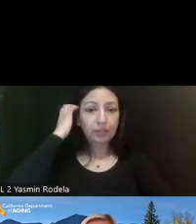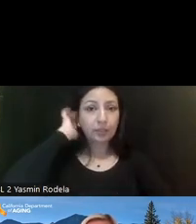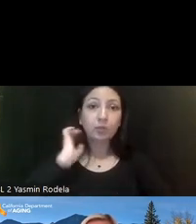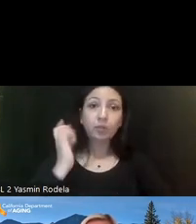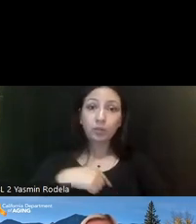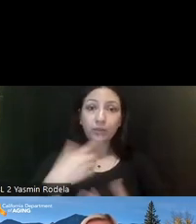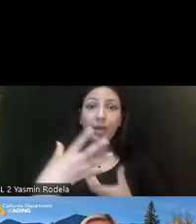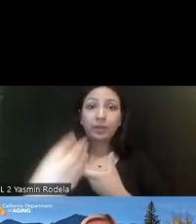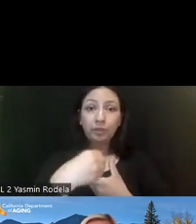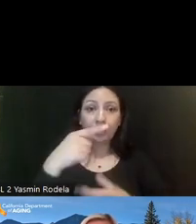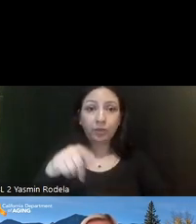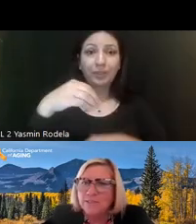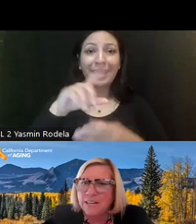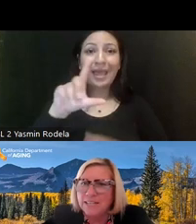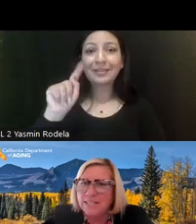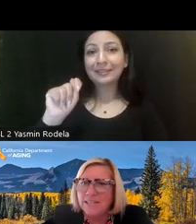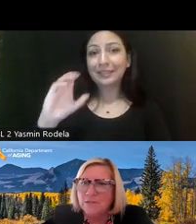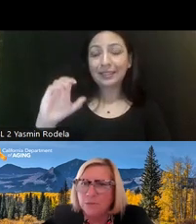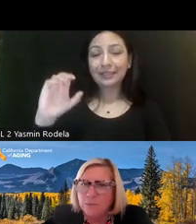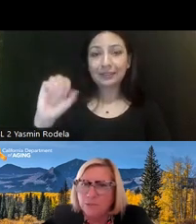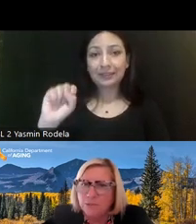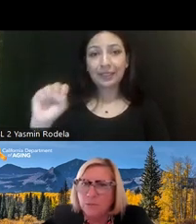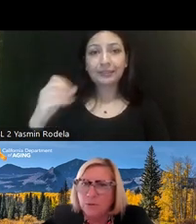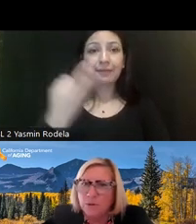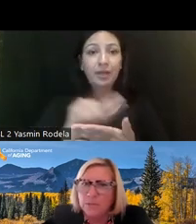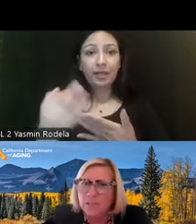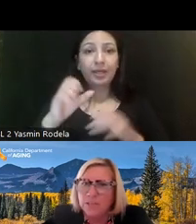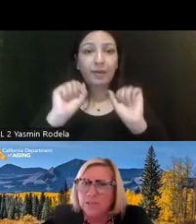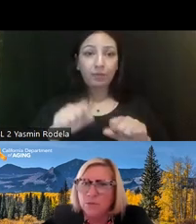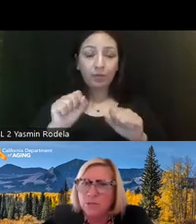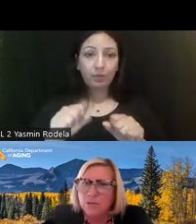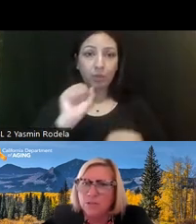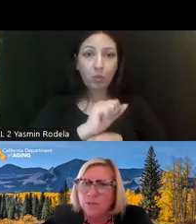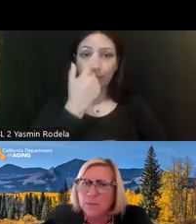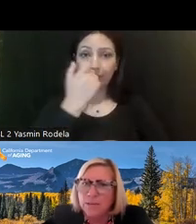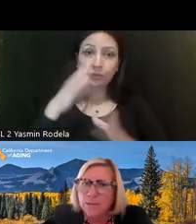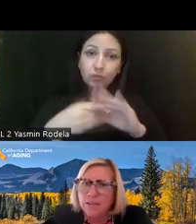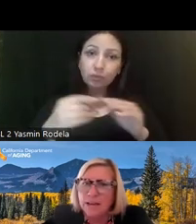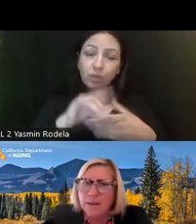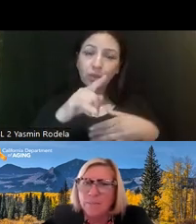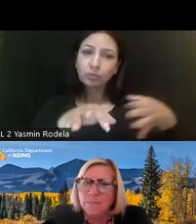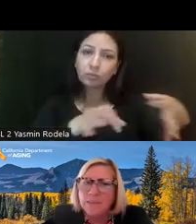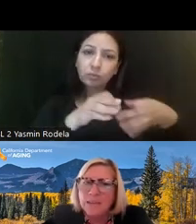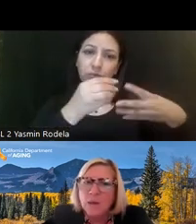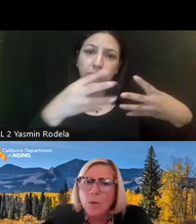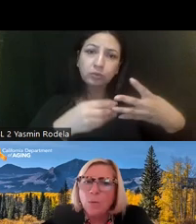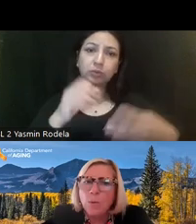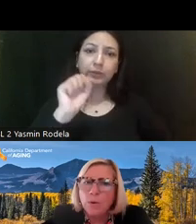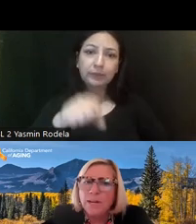to include you in our LTSS financing and affordability work because the story you're describing, um,